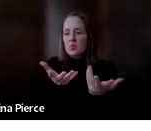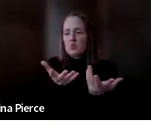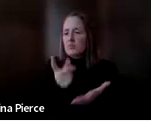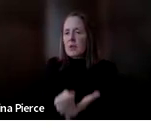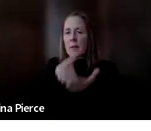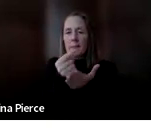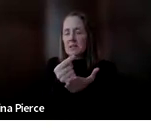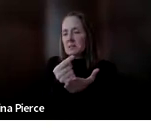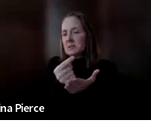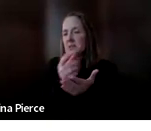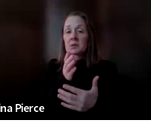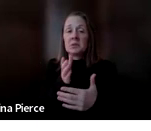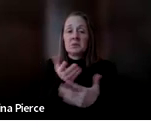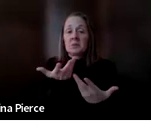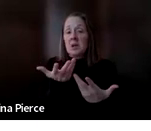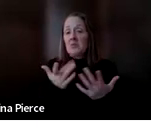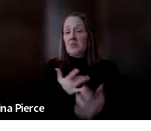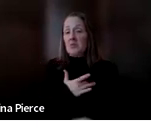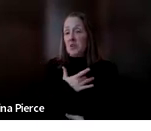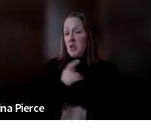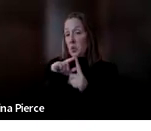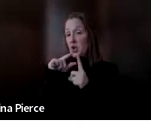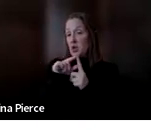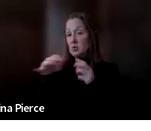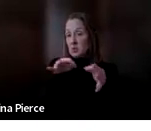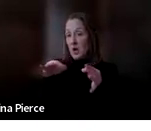or maybe a describing word or a feeling word about AAC.